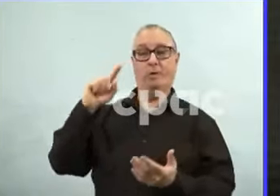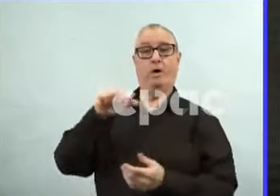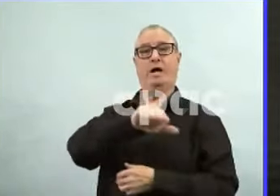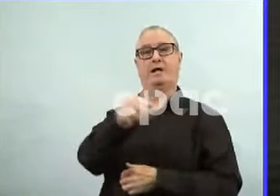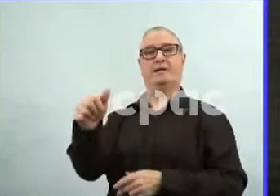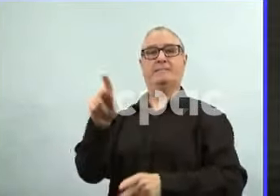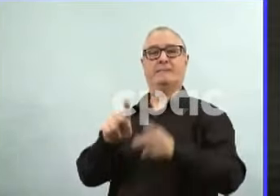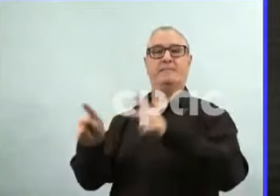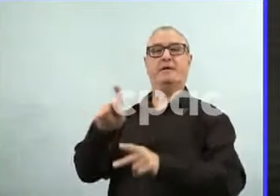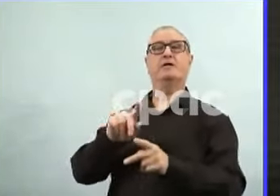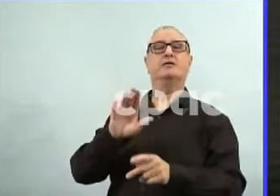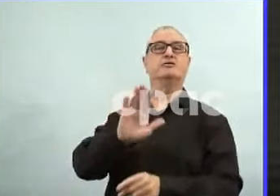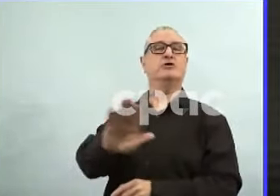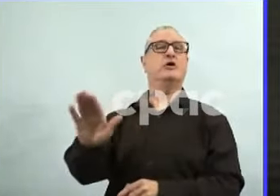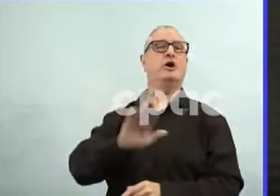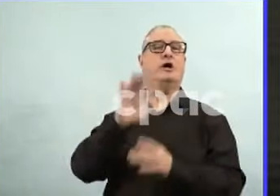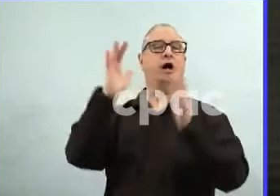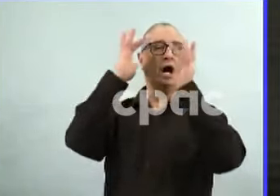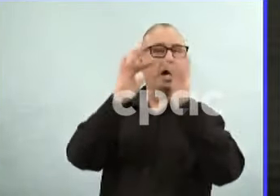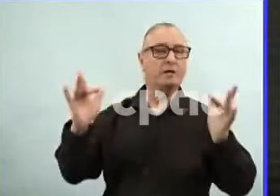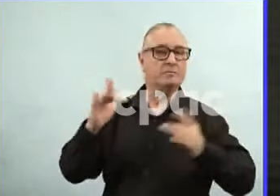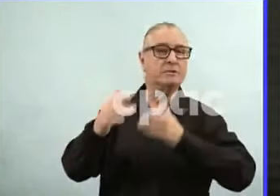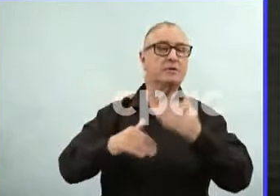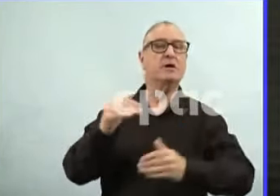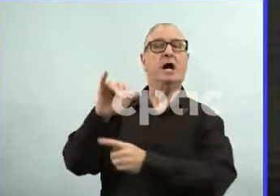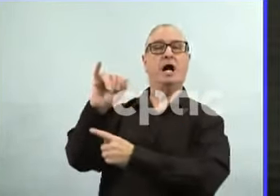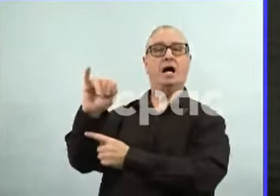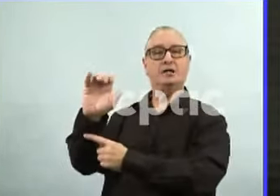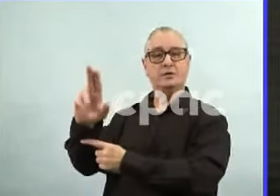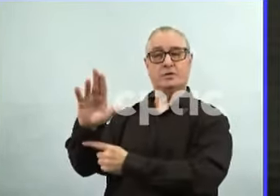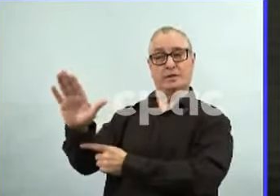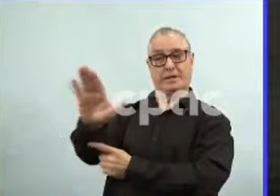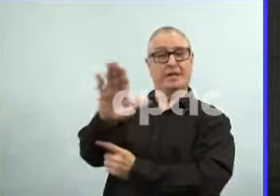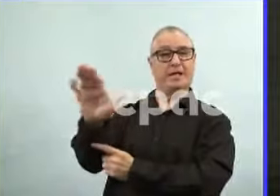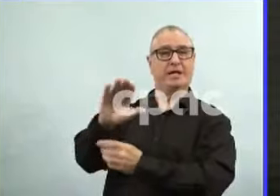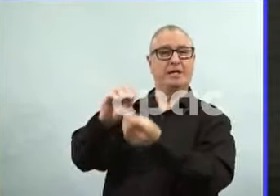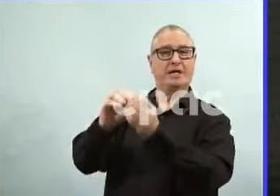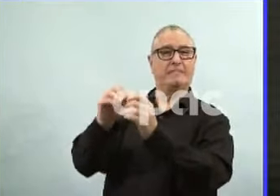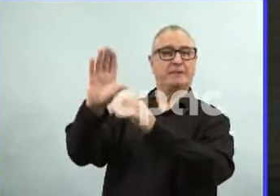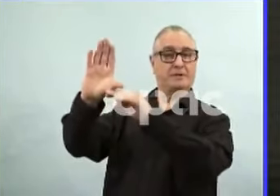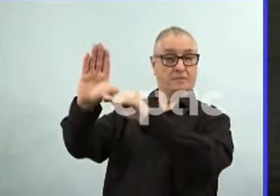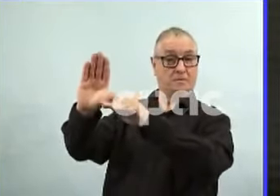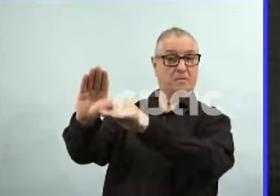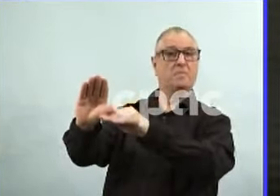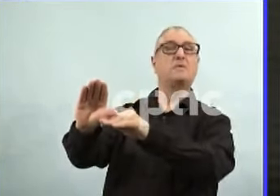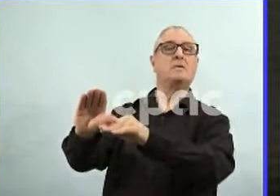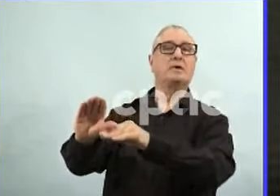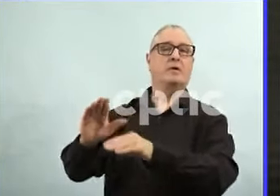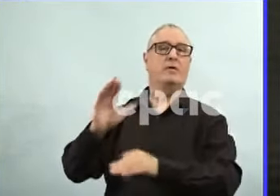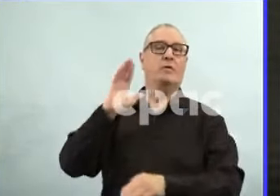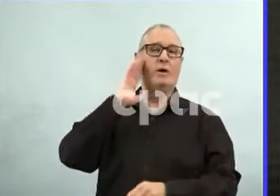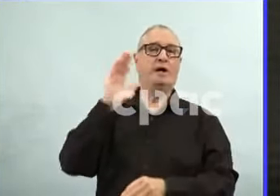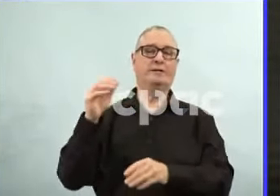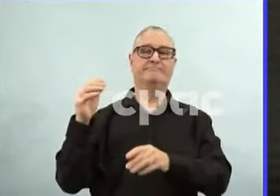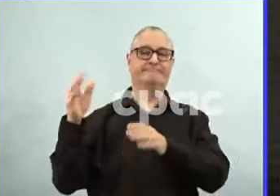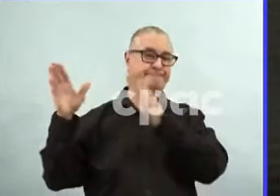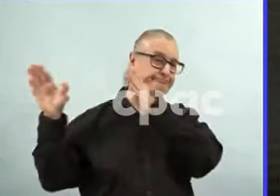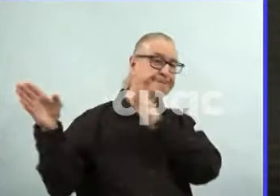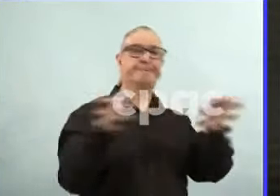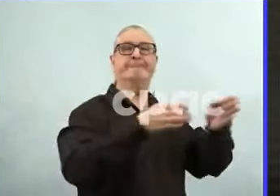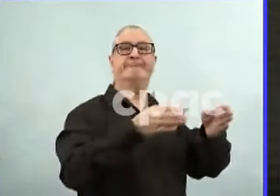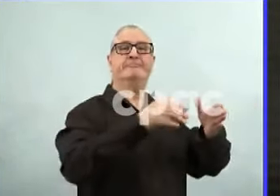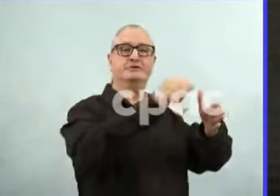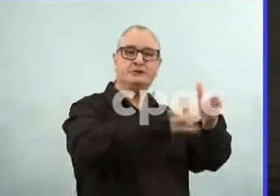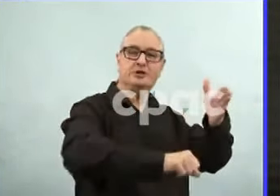numbers, which in turn will help allow for those procedures to return back to hopefully a baseline level. a